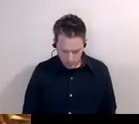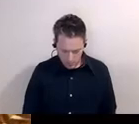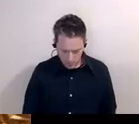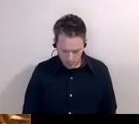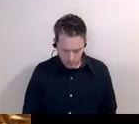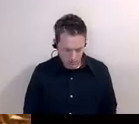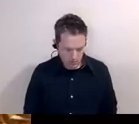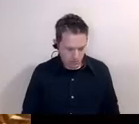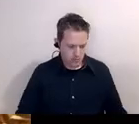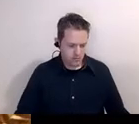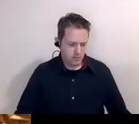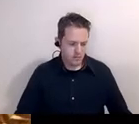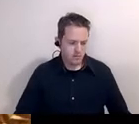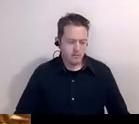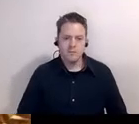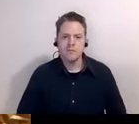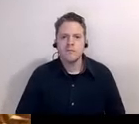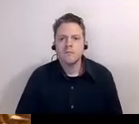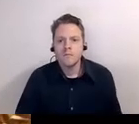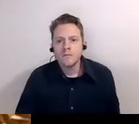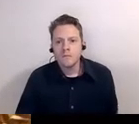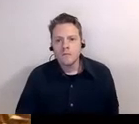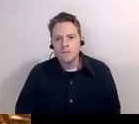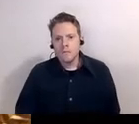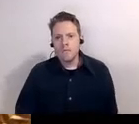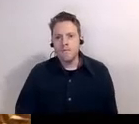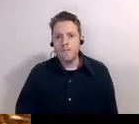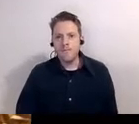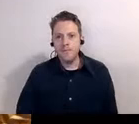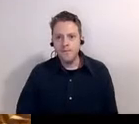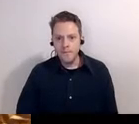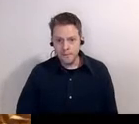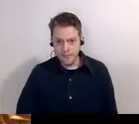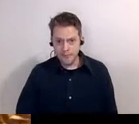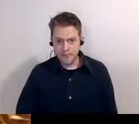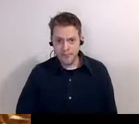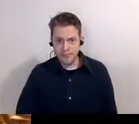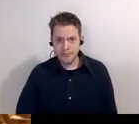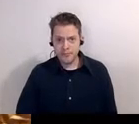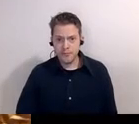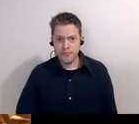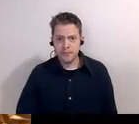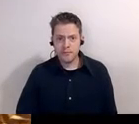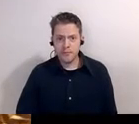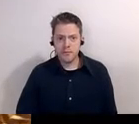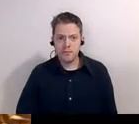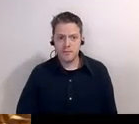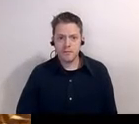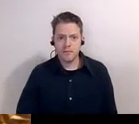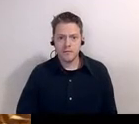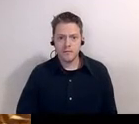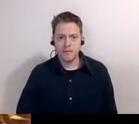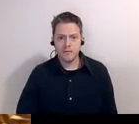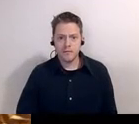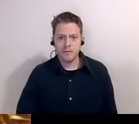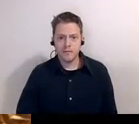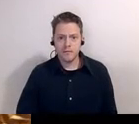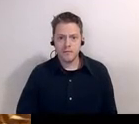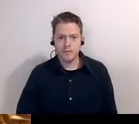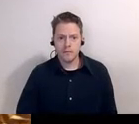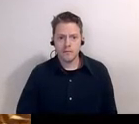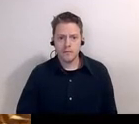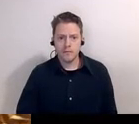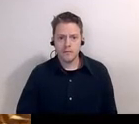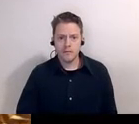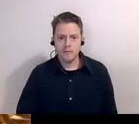learn about traditions for instance stones are used instead of flowers because uh of the arid areas where people